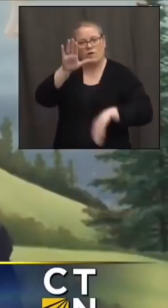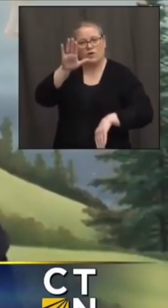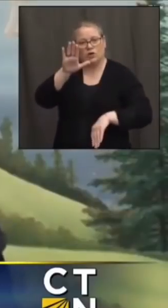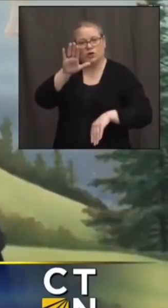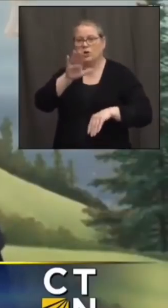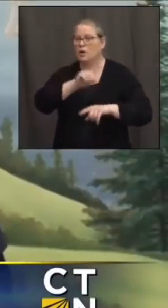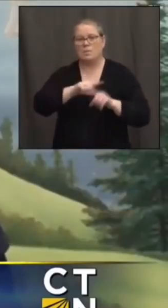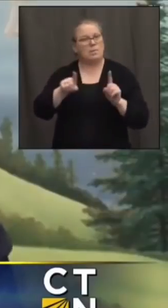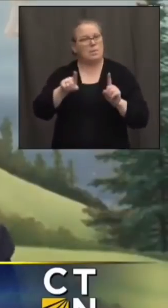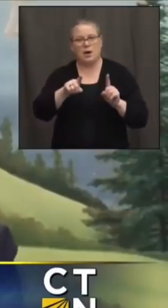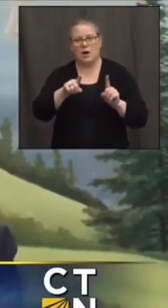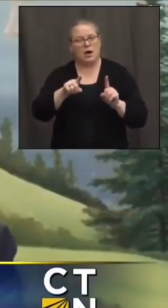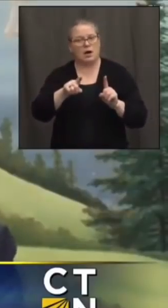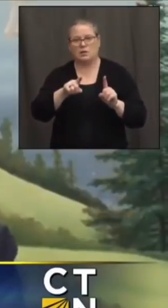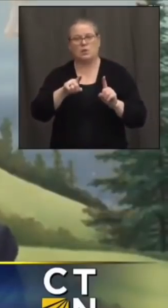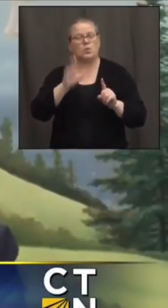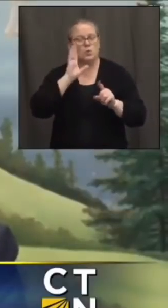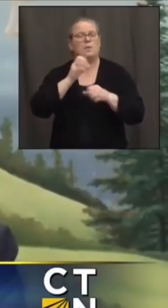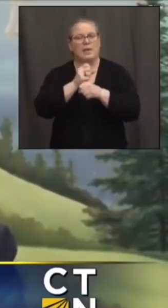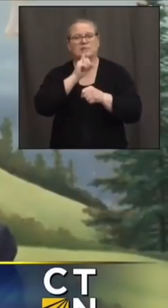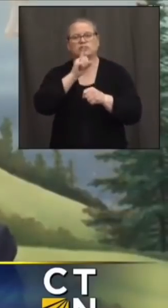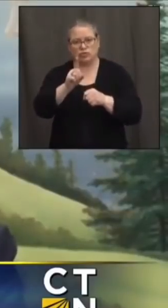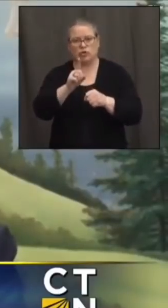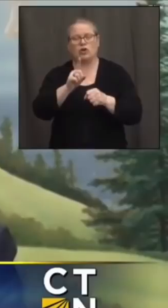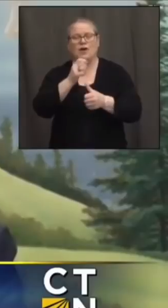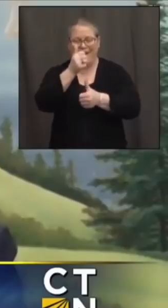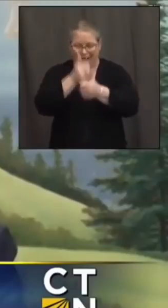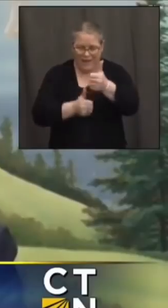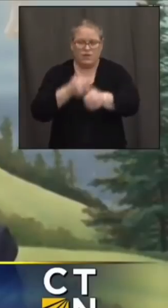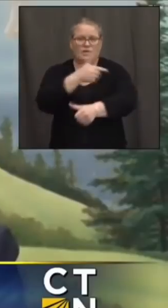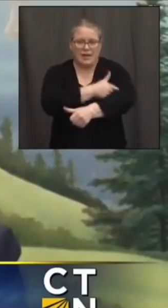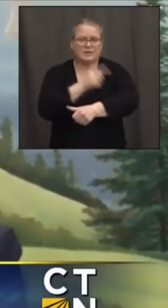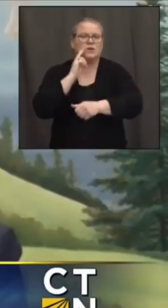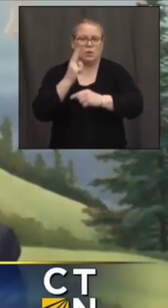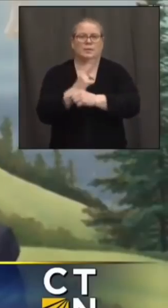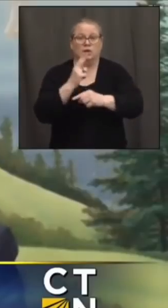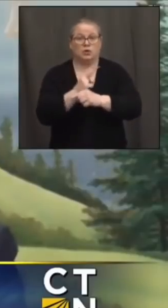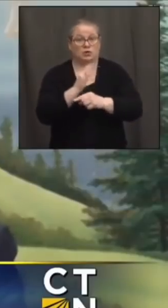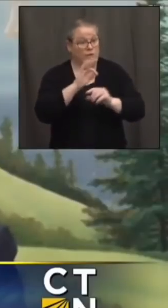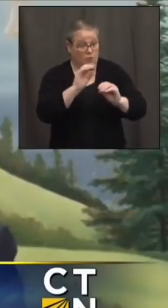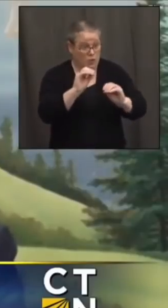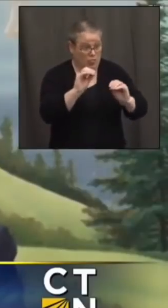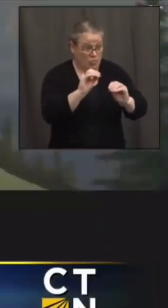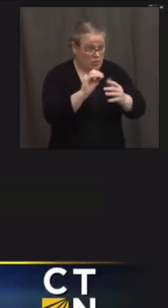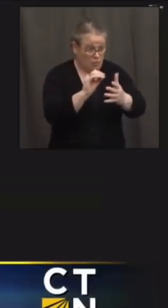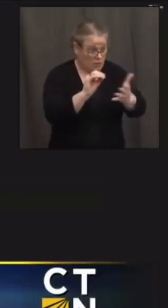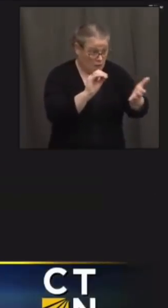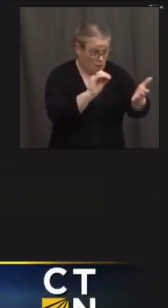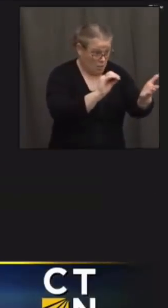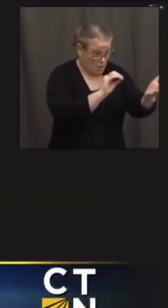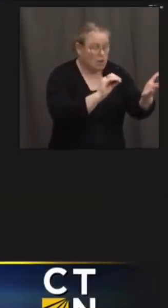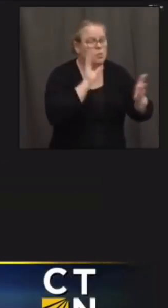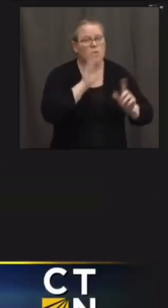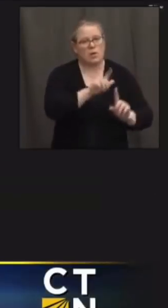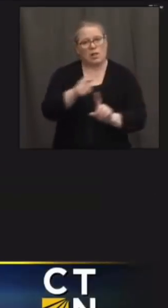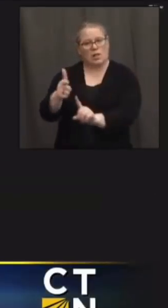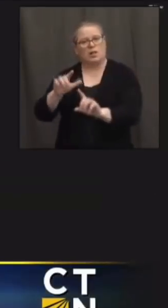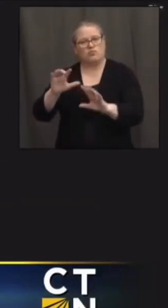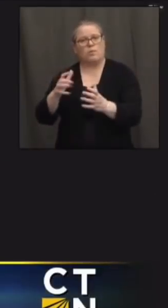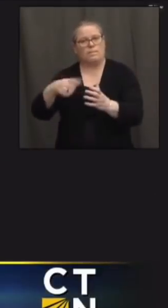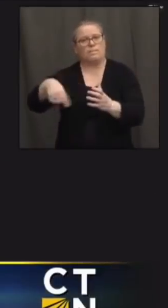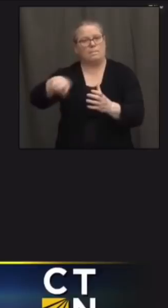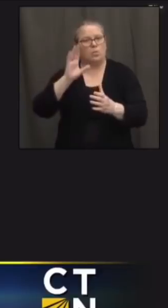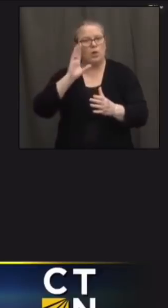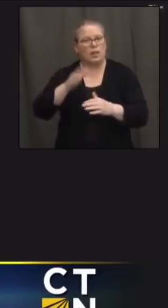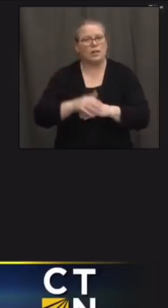no seat unfilled every single vaccine to be utilized and just uh i guess that the last